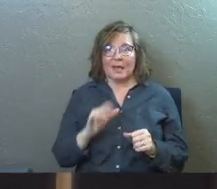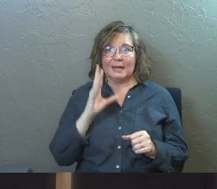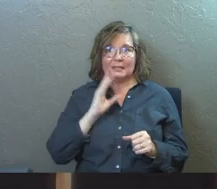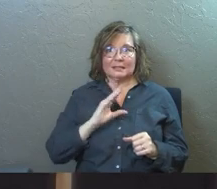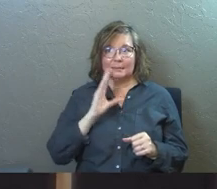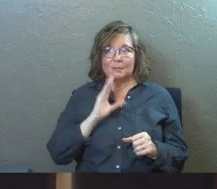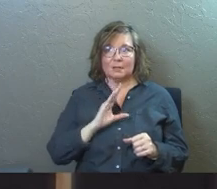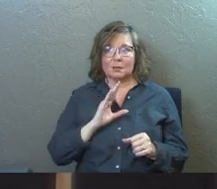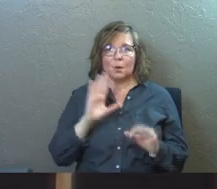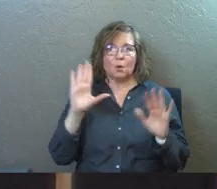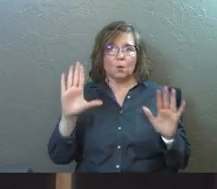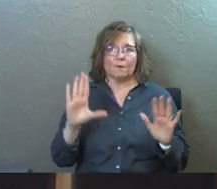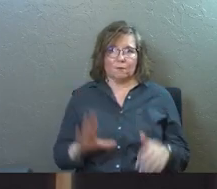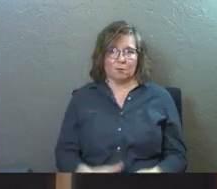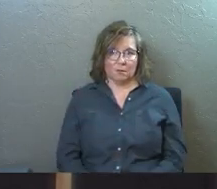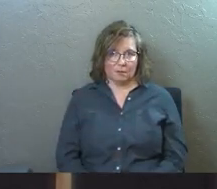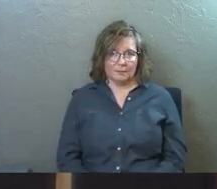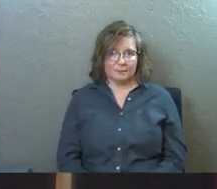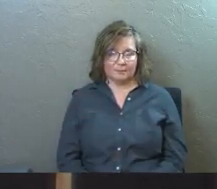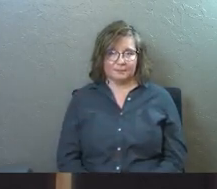experience wonderful.